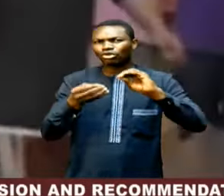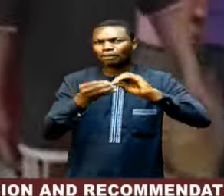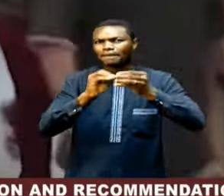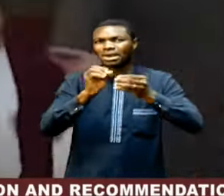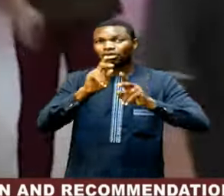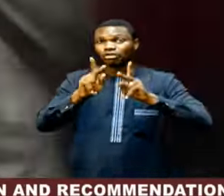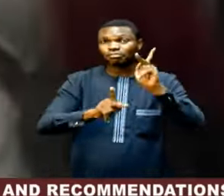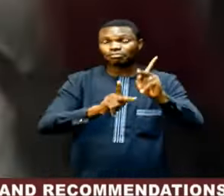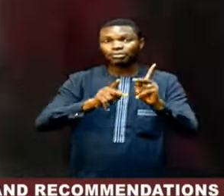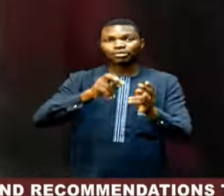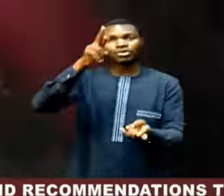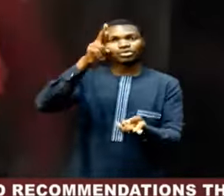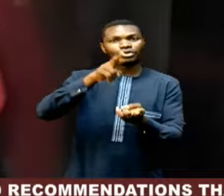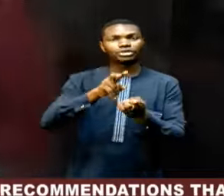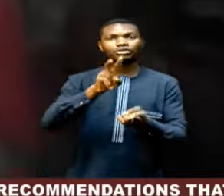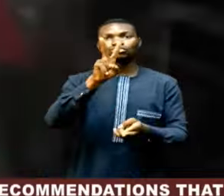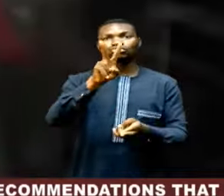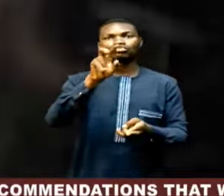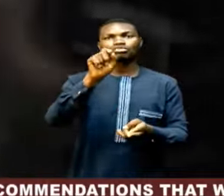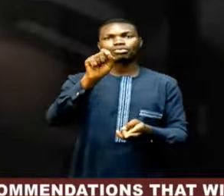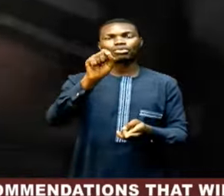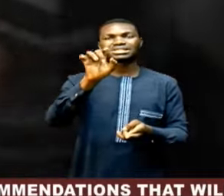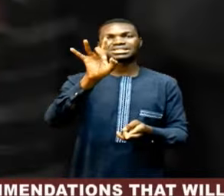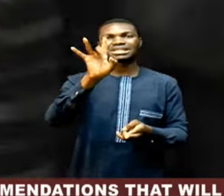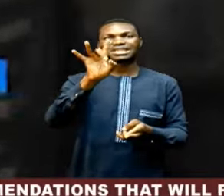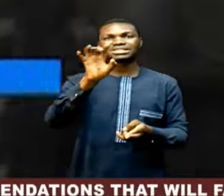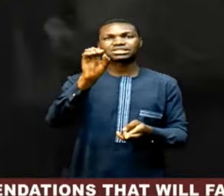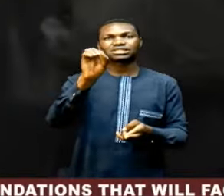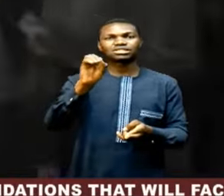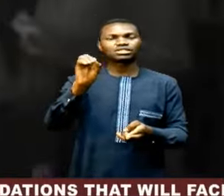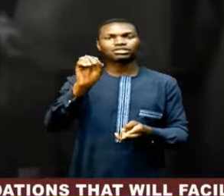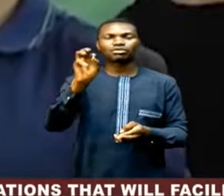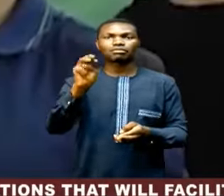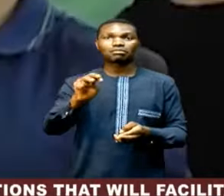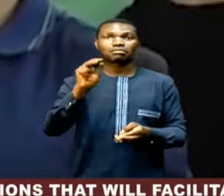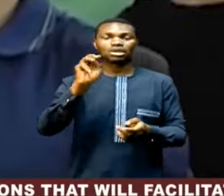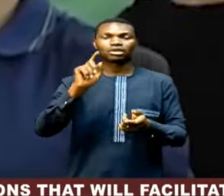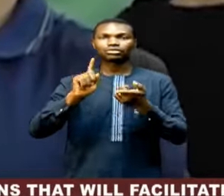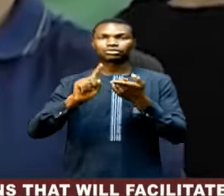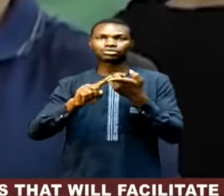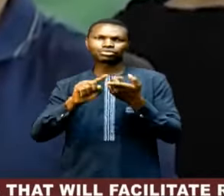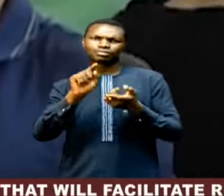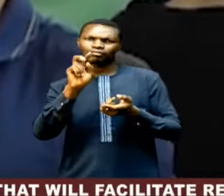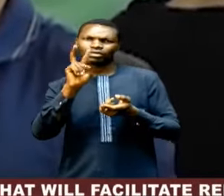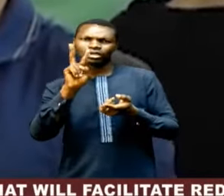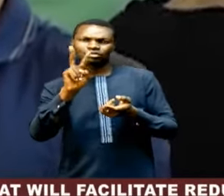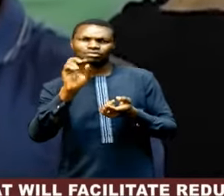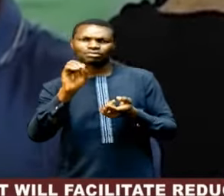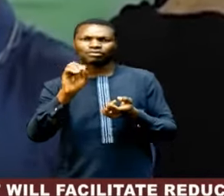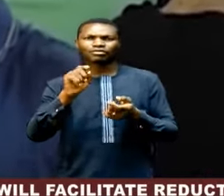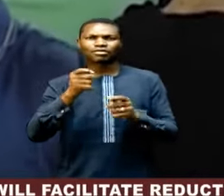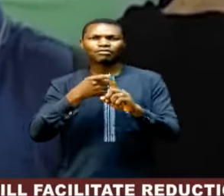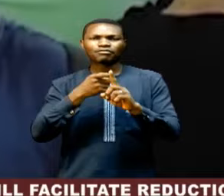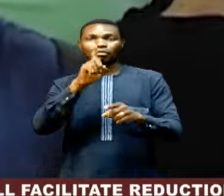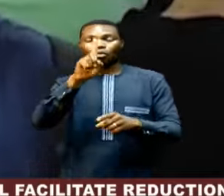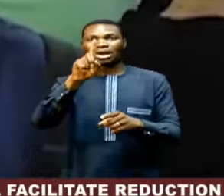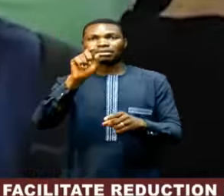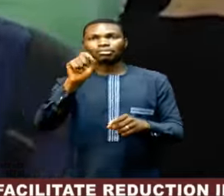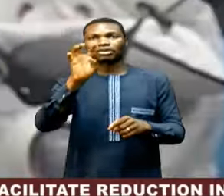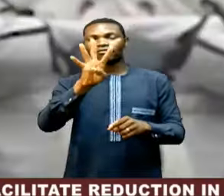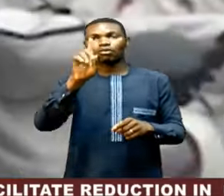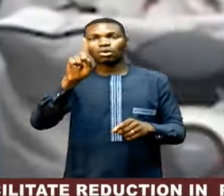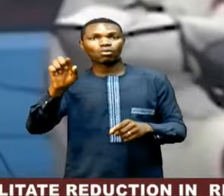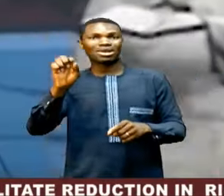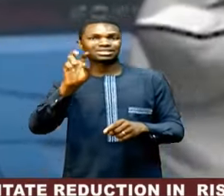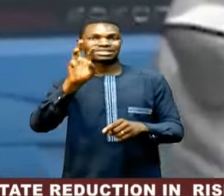.08 million last year to 1.4097 billion, down from 1.4117